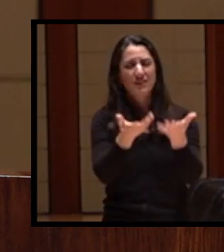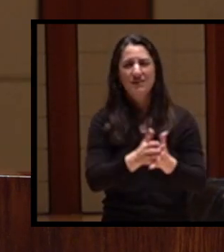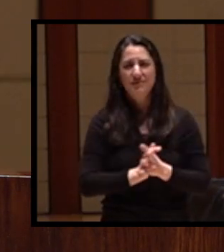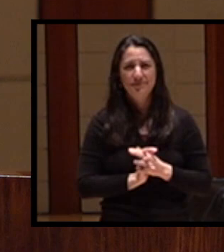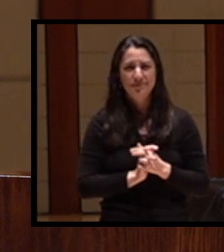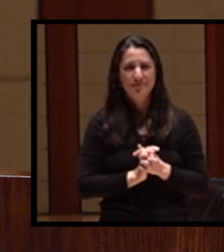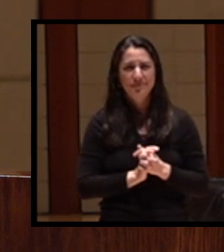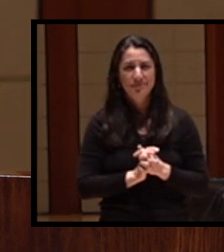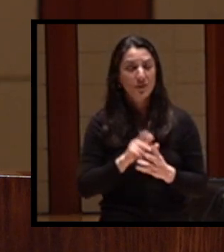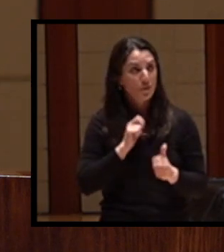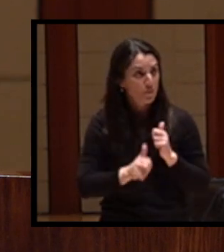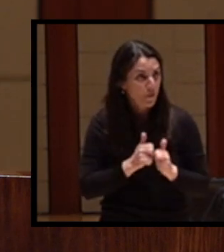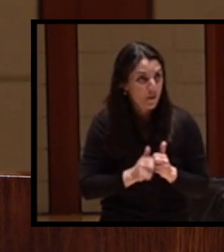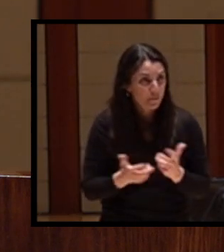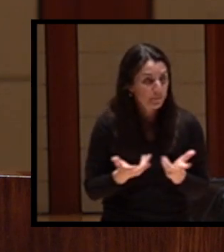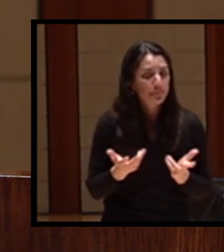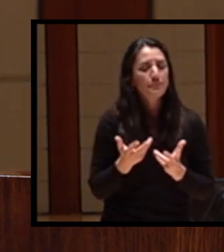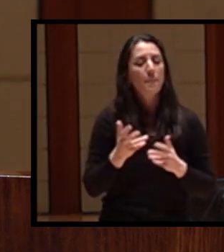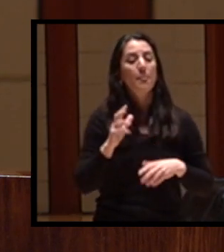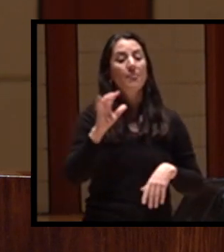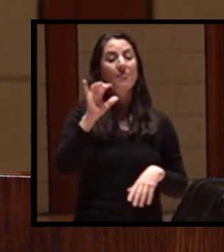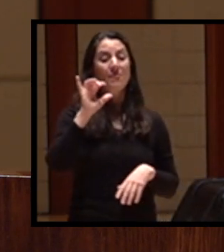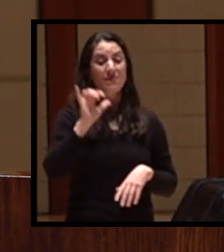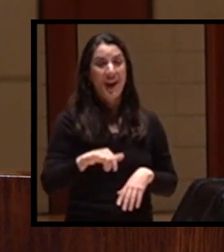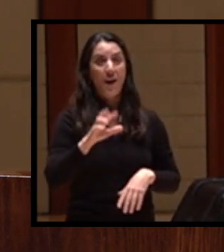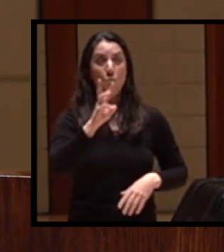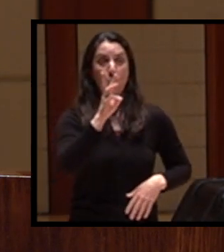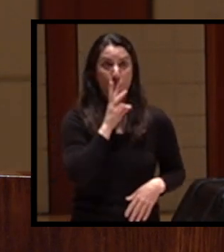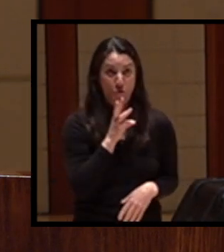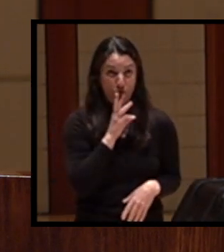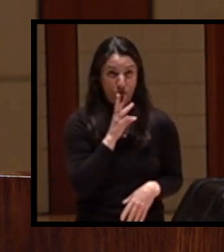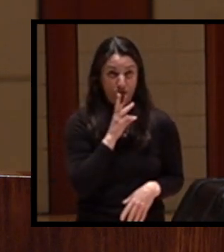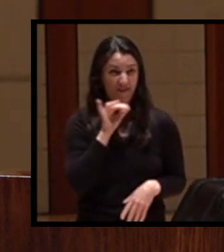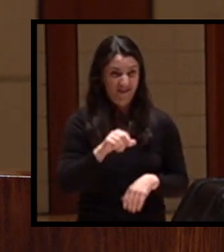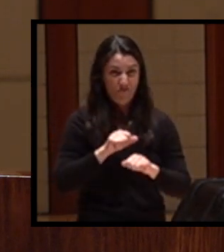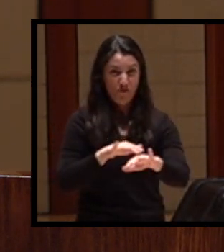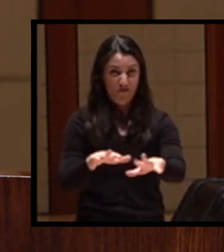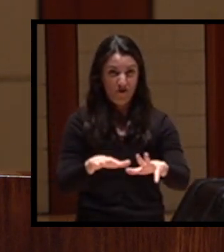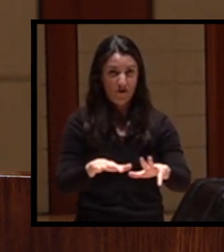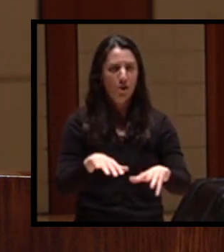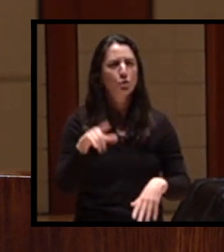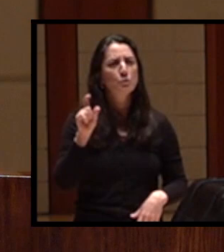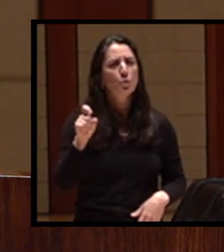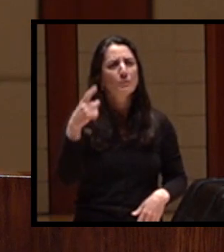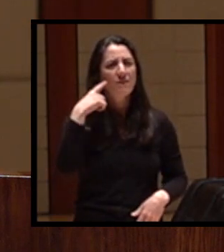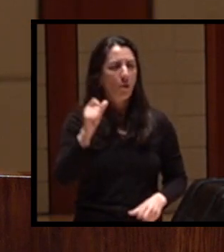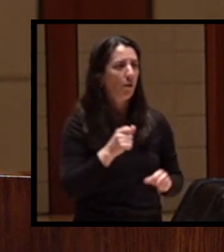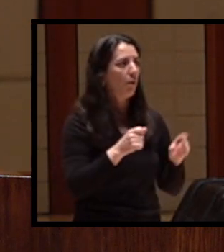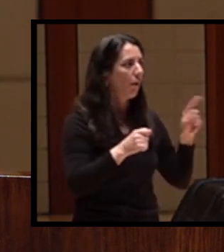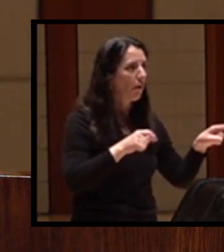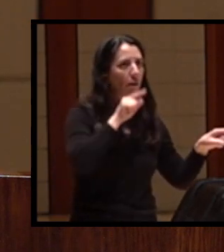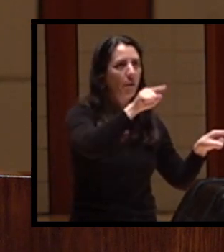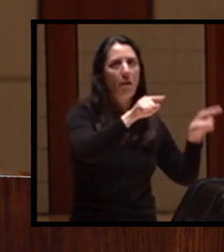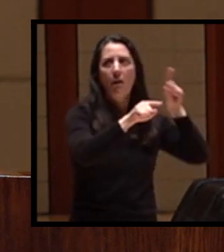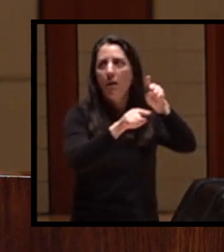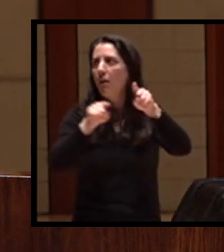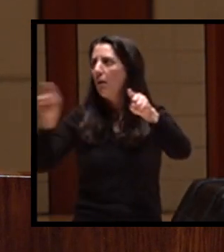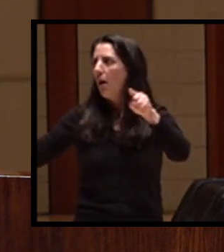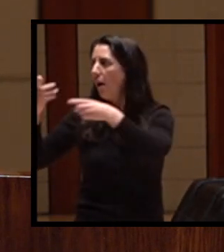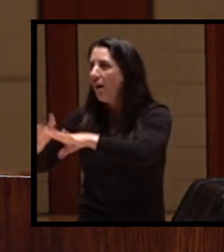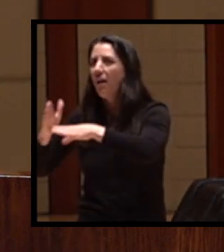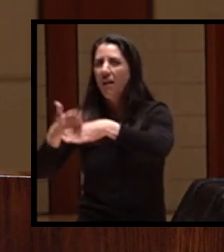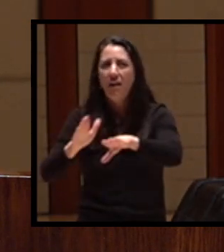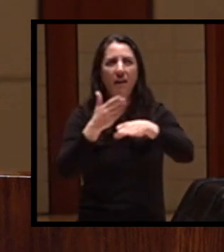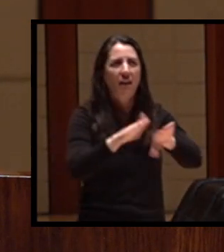water is over allocated. Until water is managed sustainably, meaning that we all respect the ecological